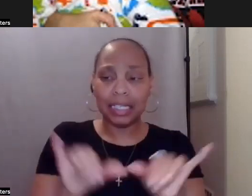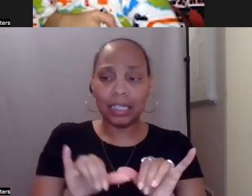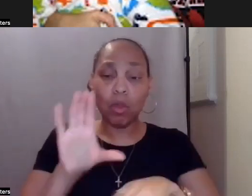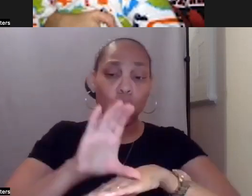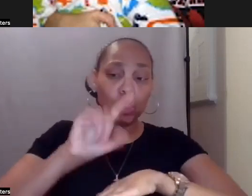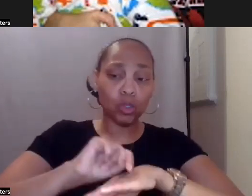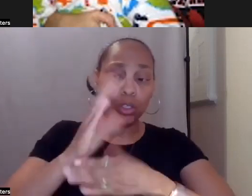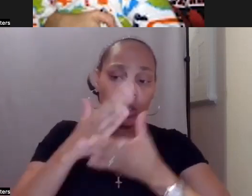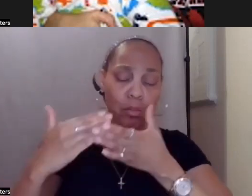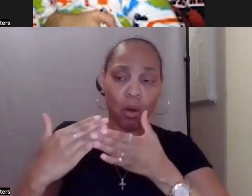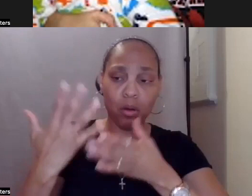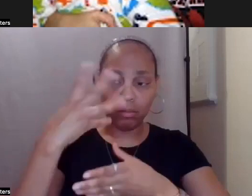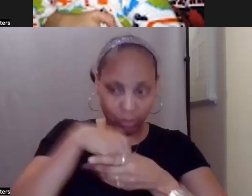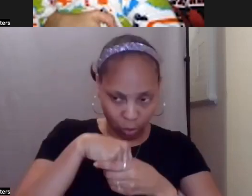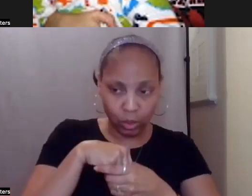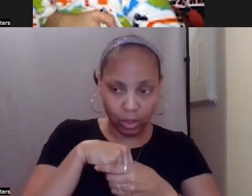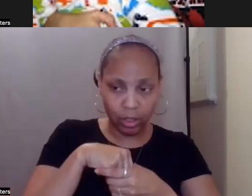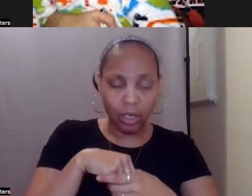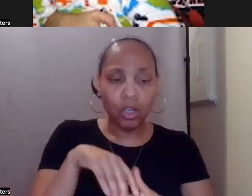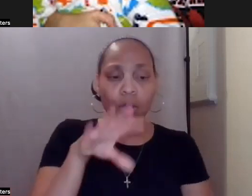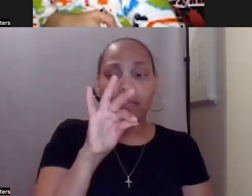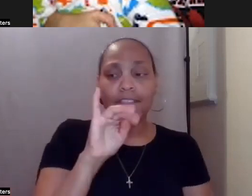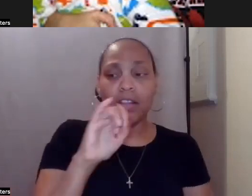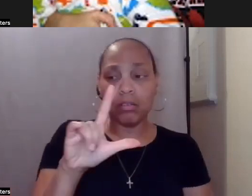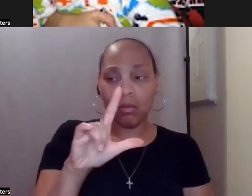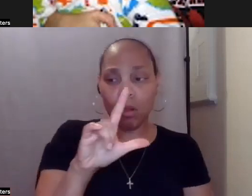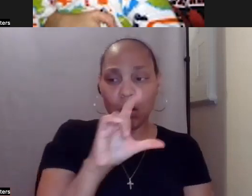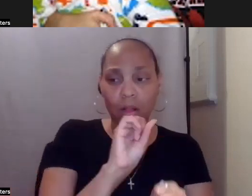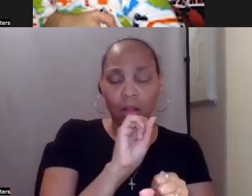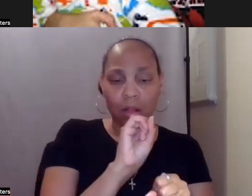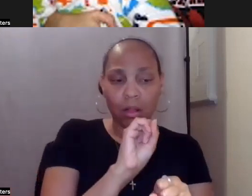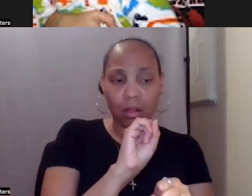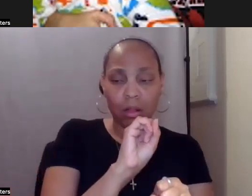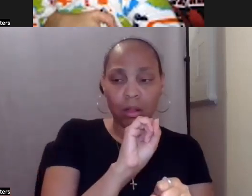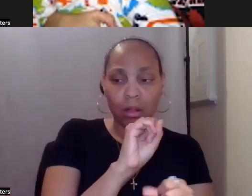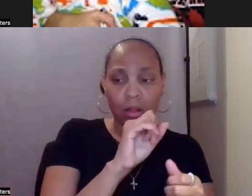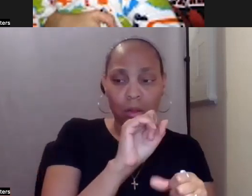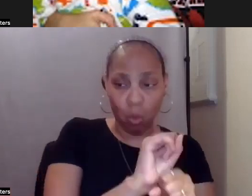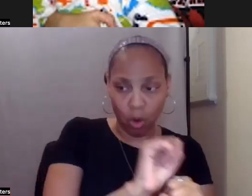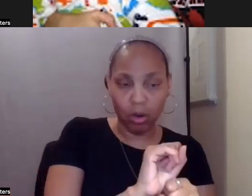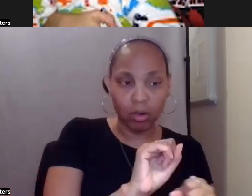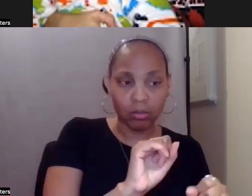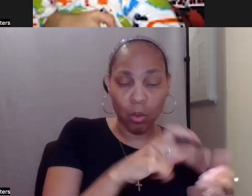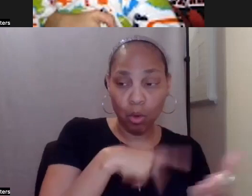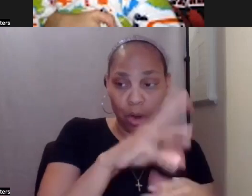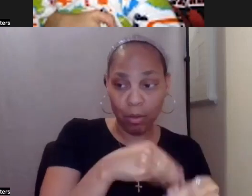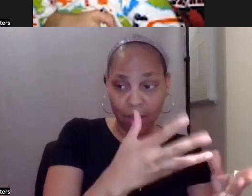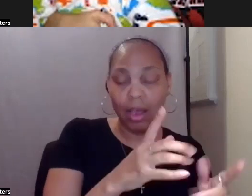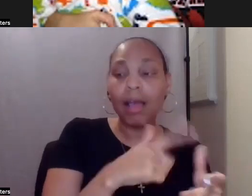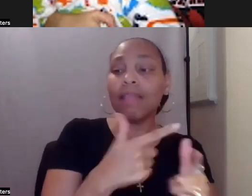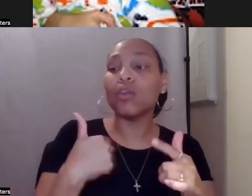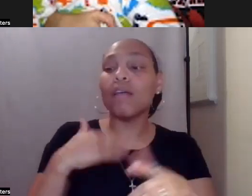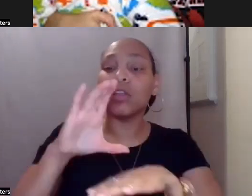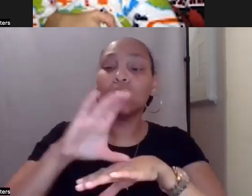right? So we've got the fiscal work that the, the program provides, and then the consulting work. In